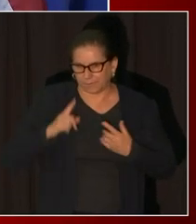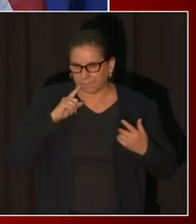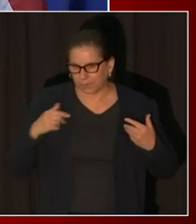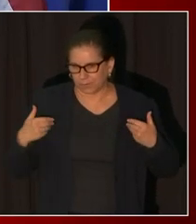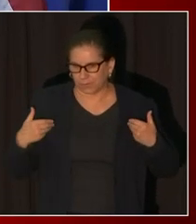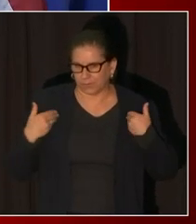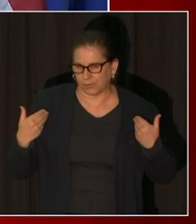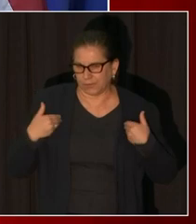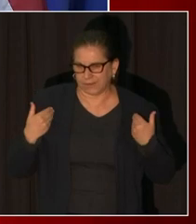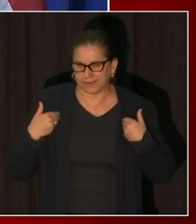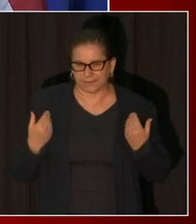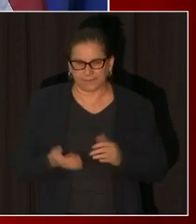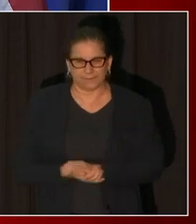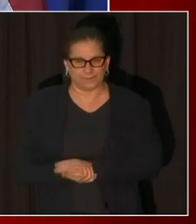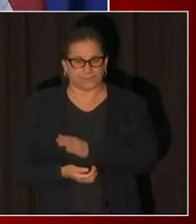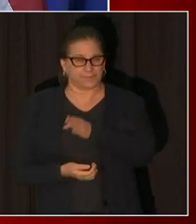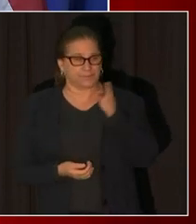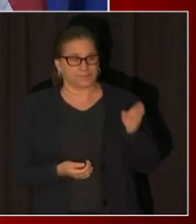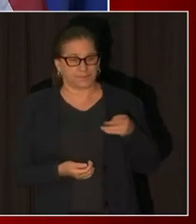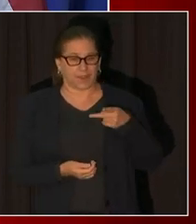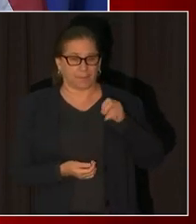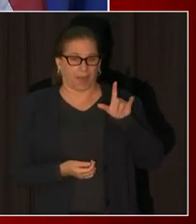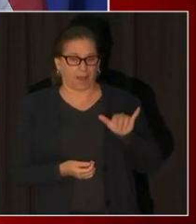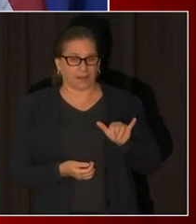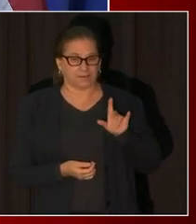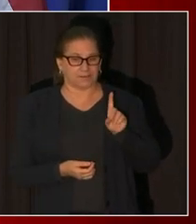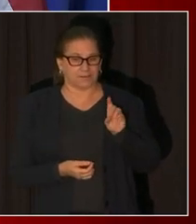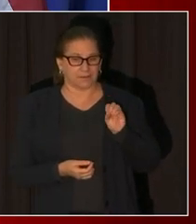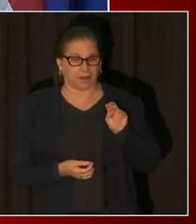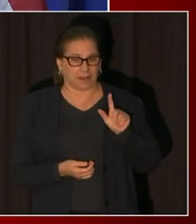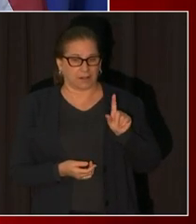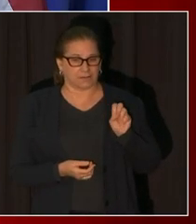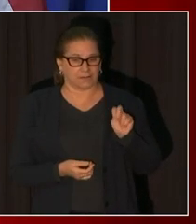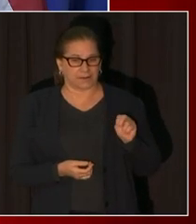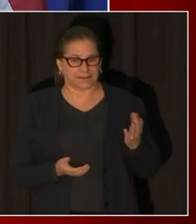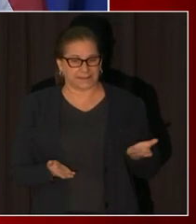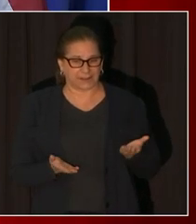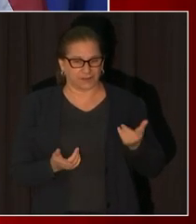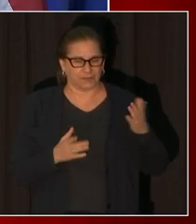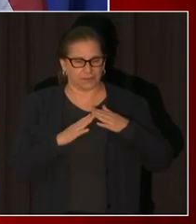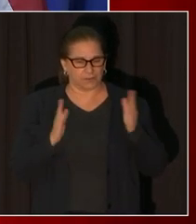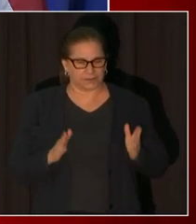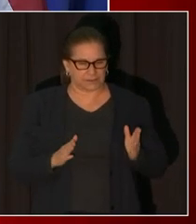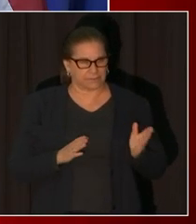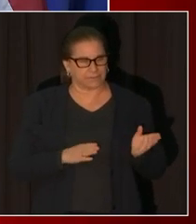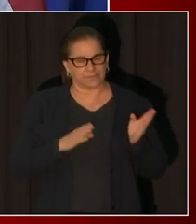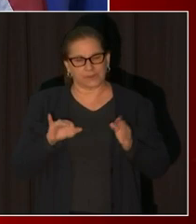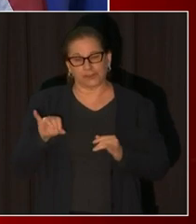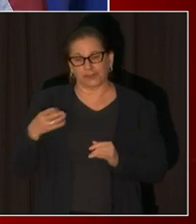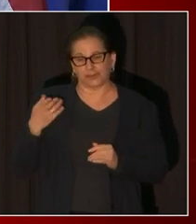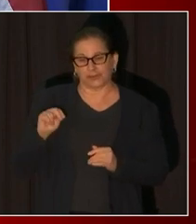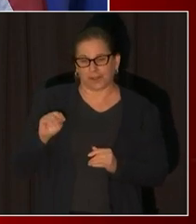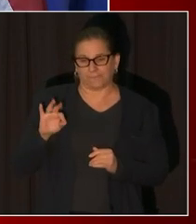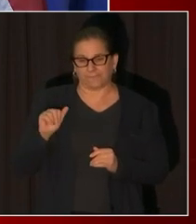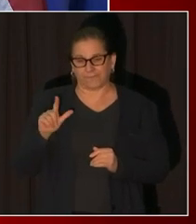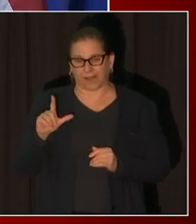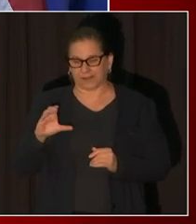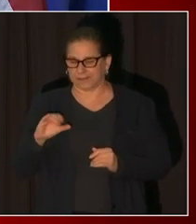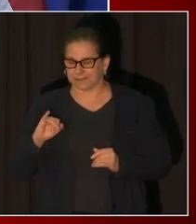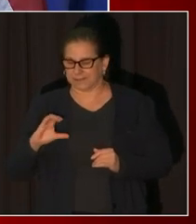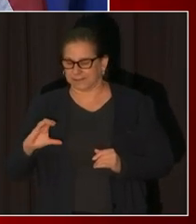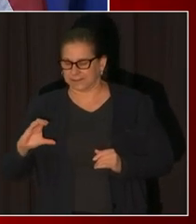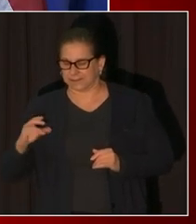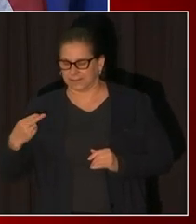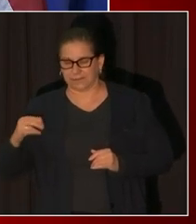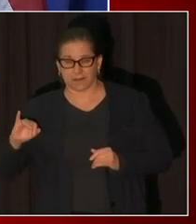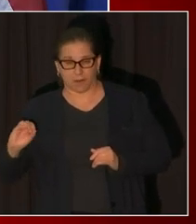of DHCD, John Falcicchio the deputy mayor for planning and economic development Chris Rodriguez the director of